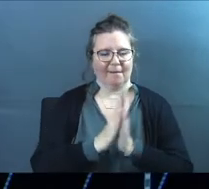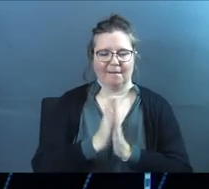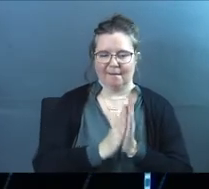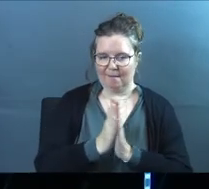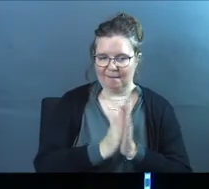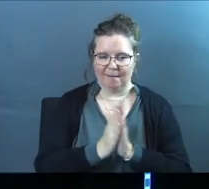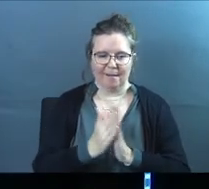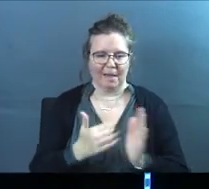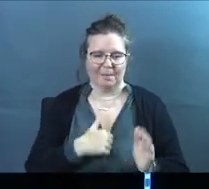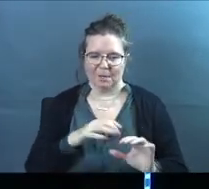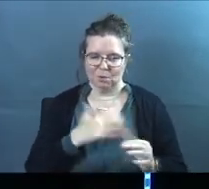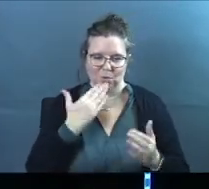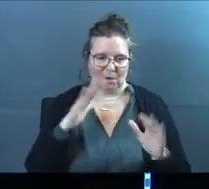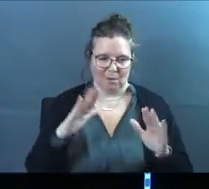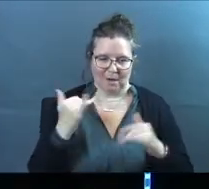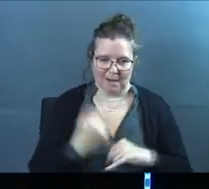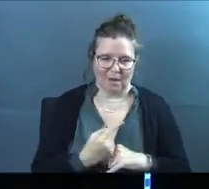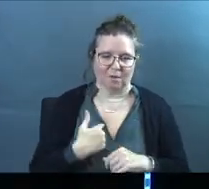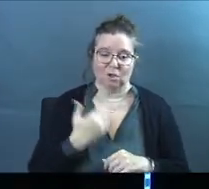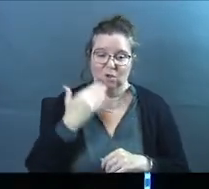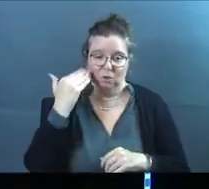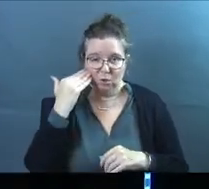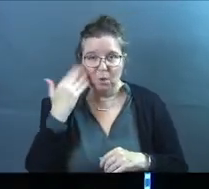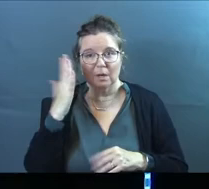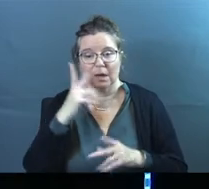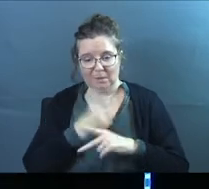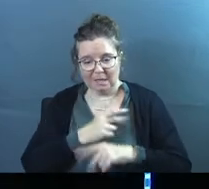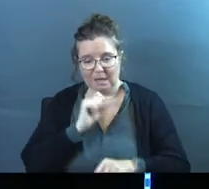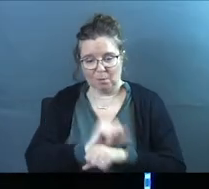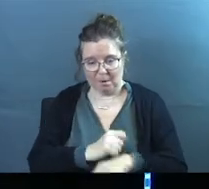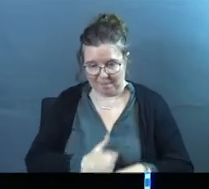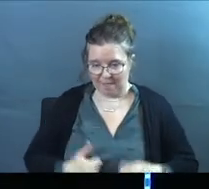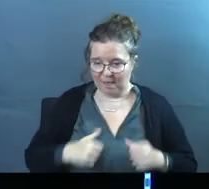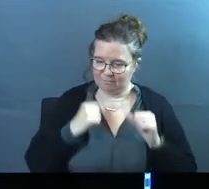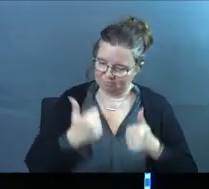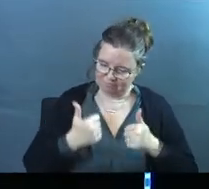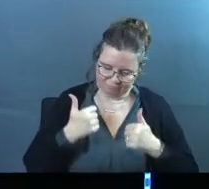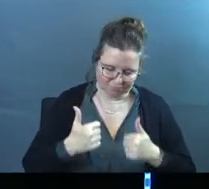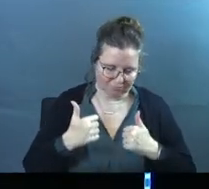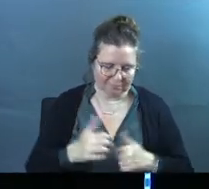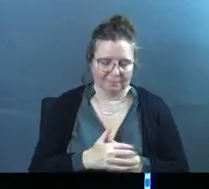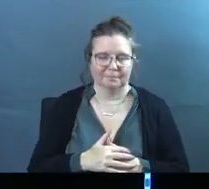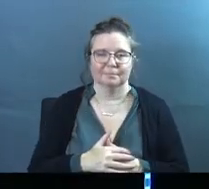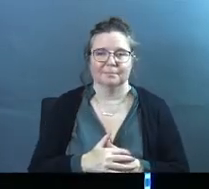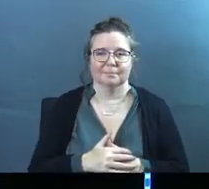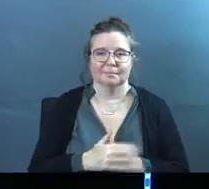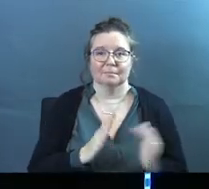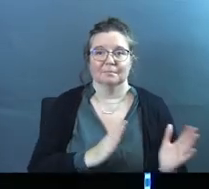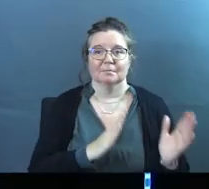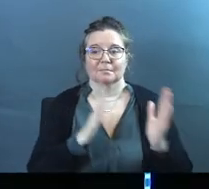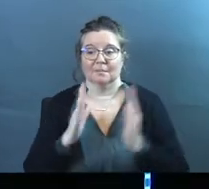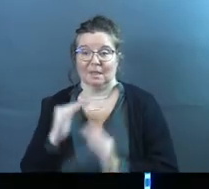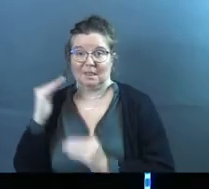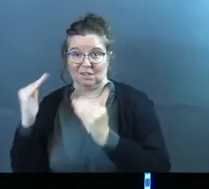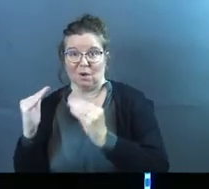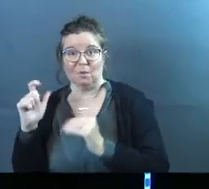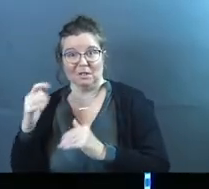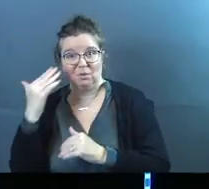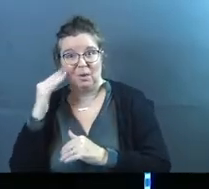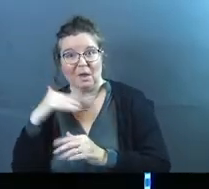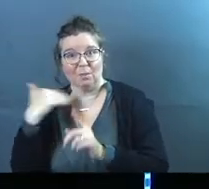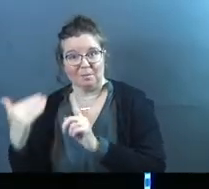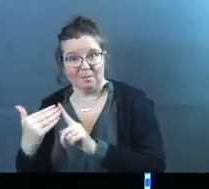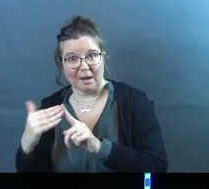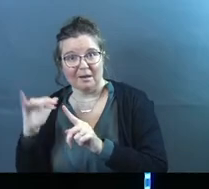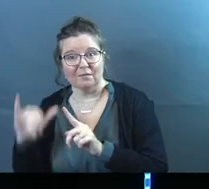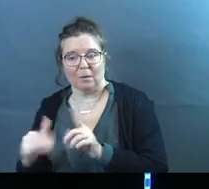It's like, I'm not doing great right now. It's like, good to know that God's going to keep working in my life, right? That's fantastic. This is for us when we're in the adult stage, too. When we've